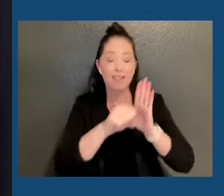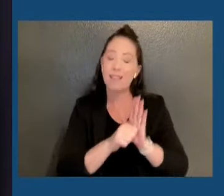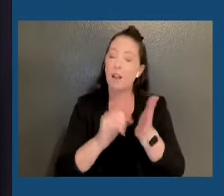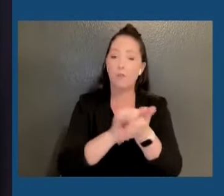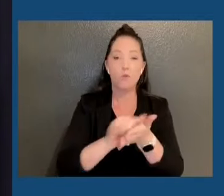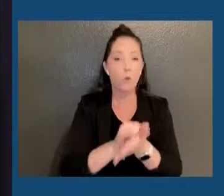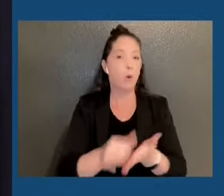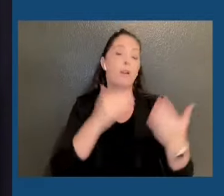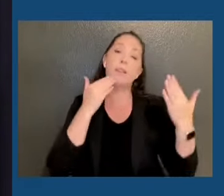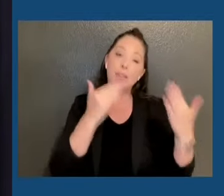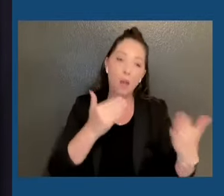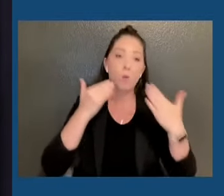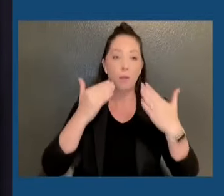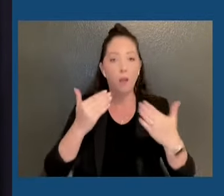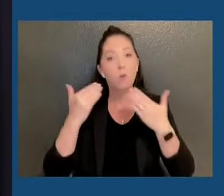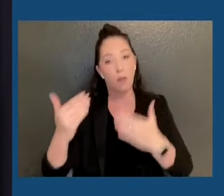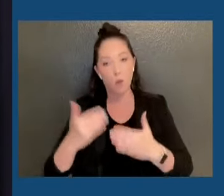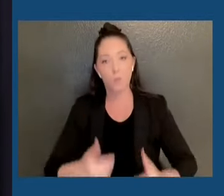much.